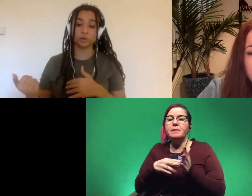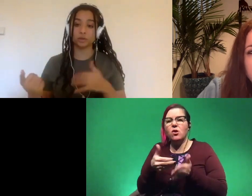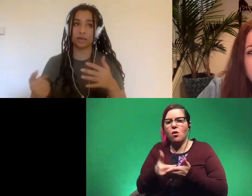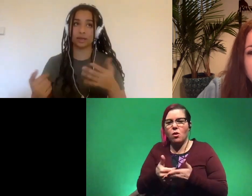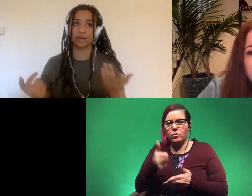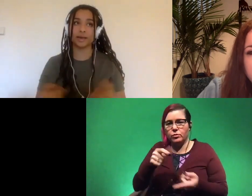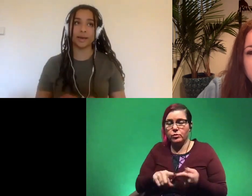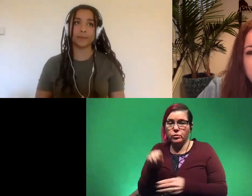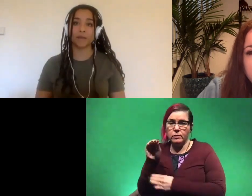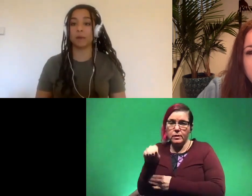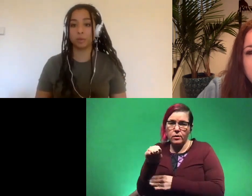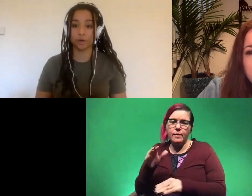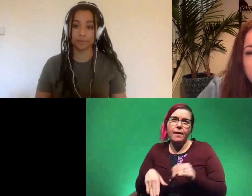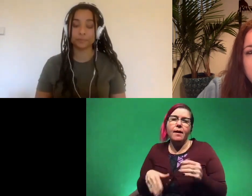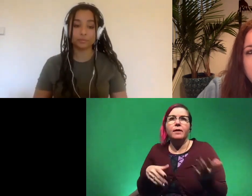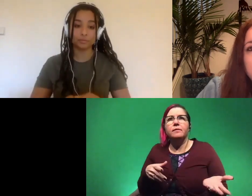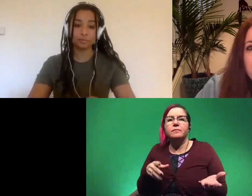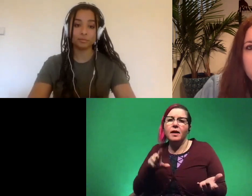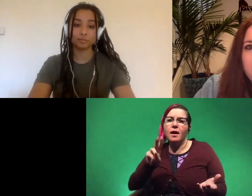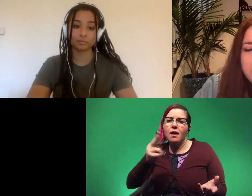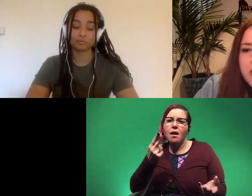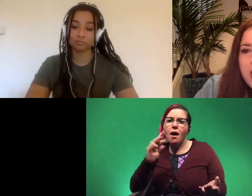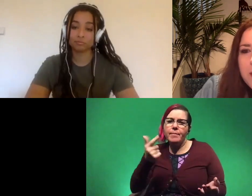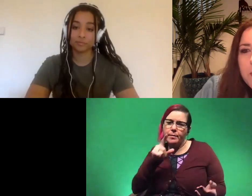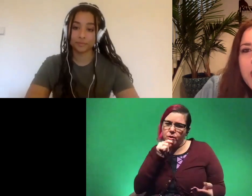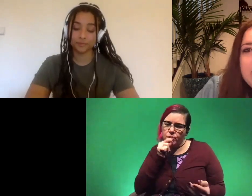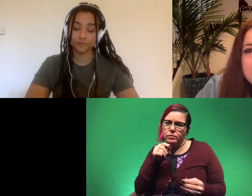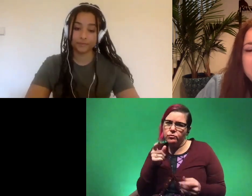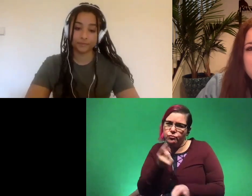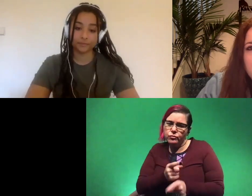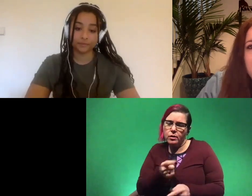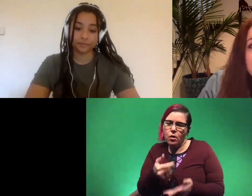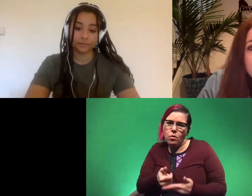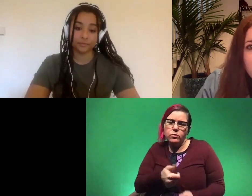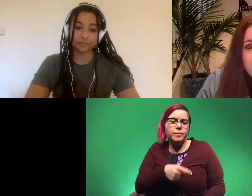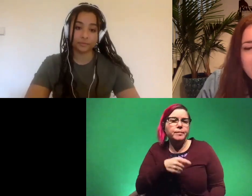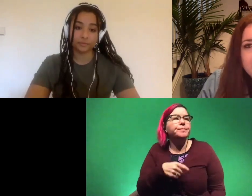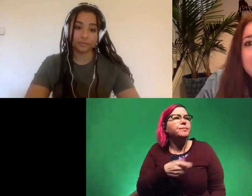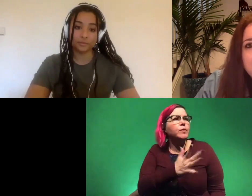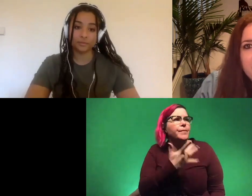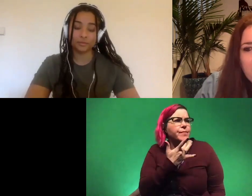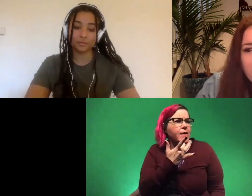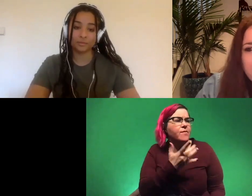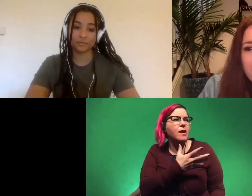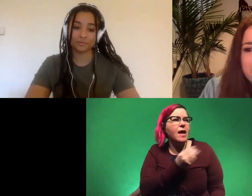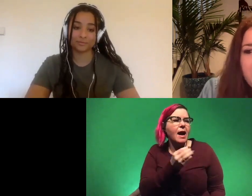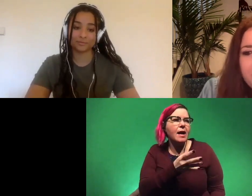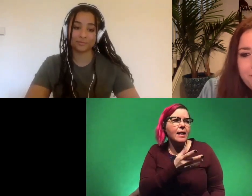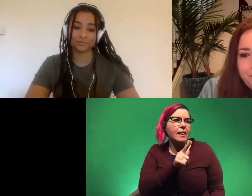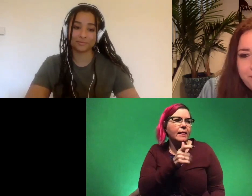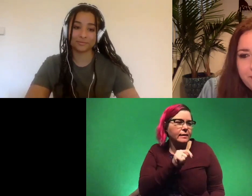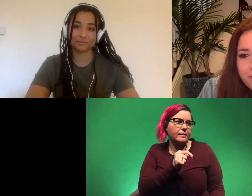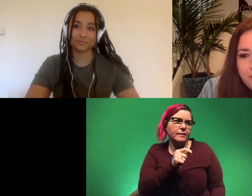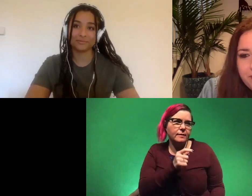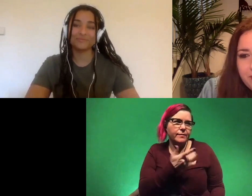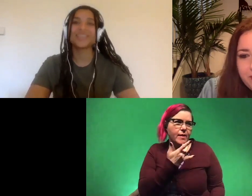dinosaurs than like say a hummingbird cool um what is your favorite part and least favorite part about your job